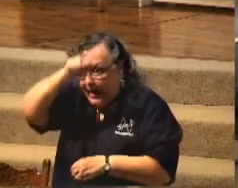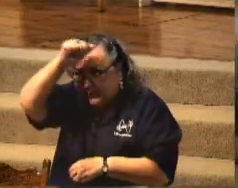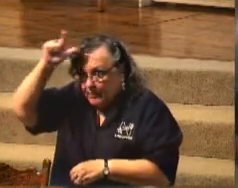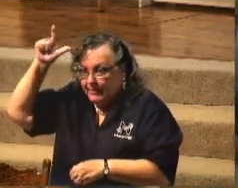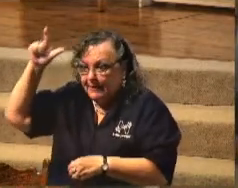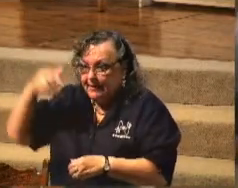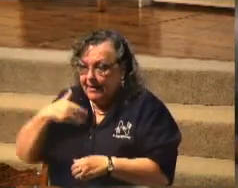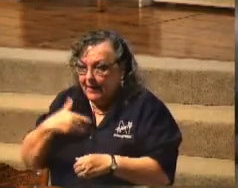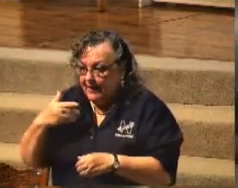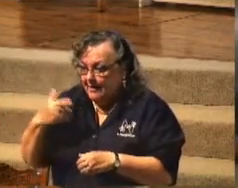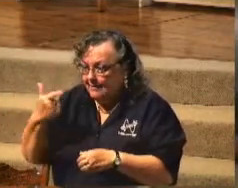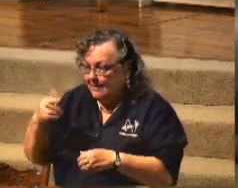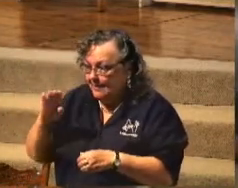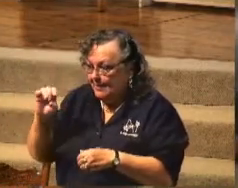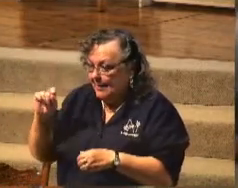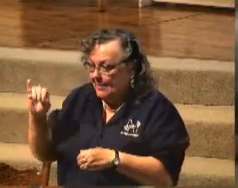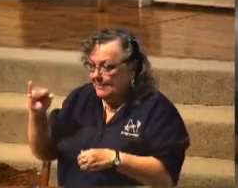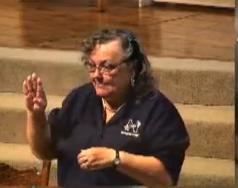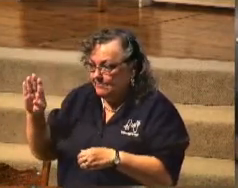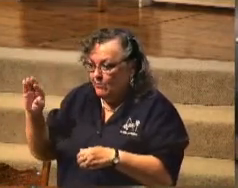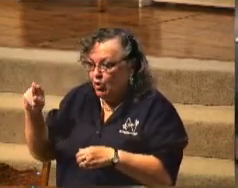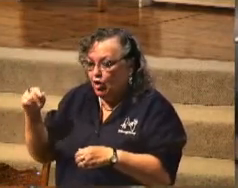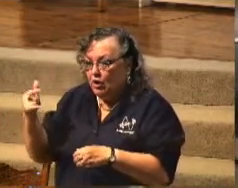Address, 1863,